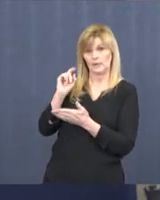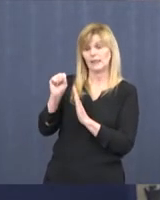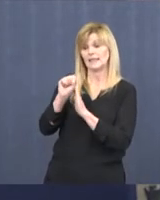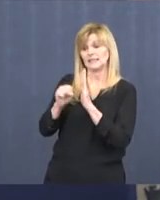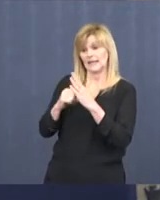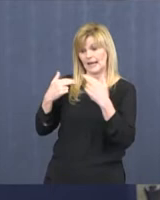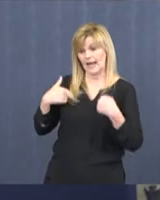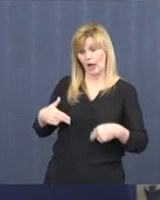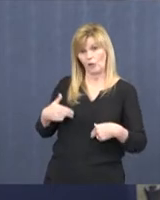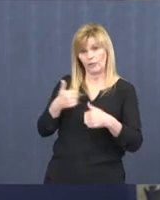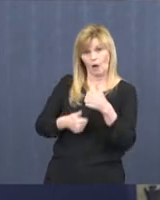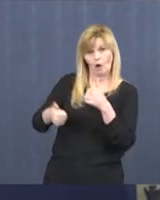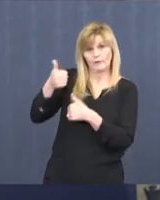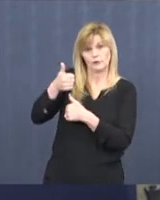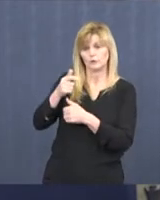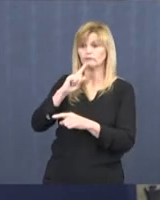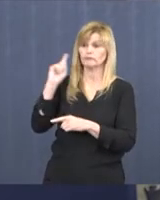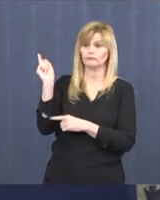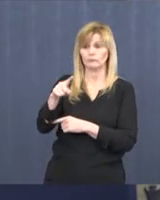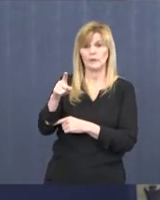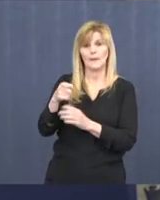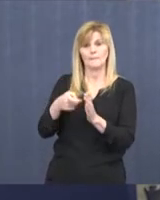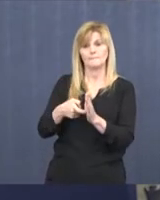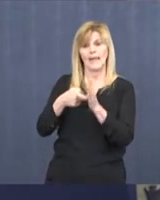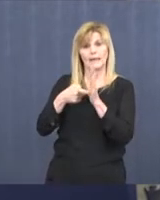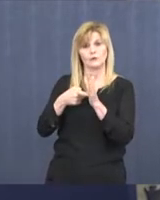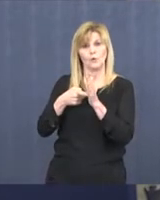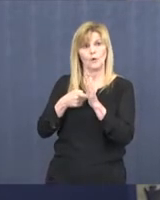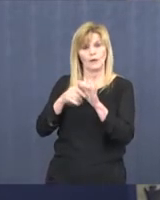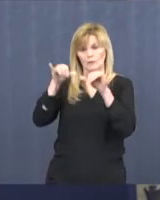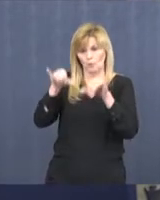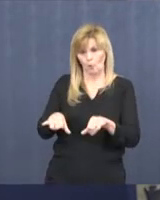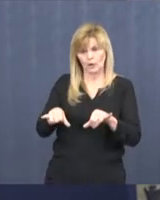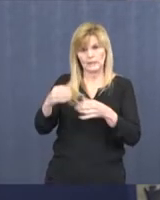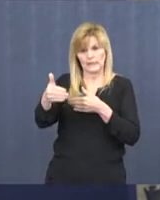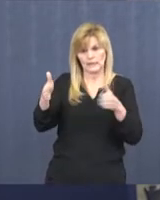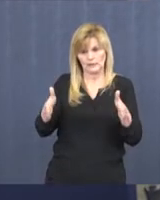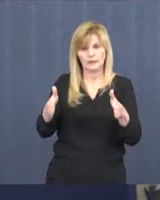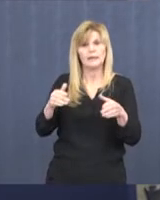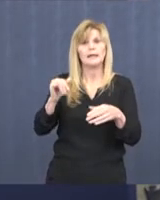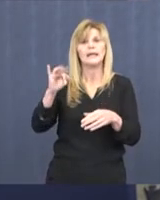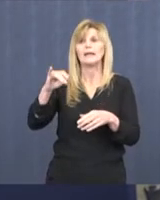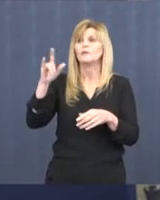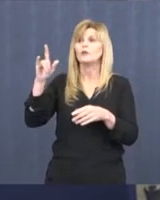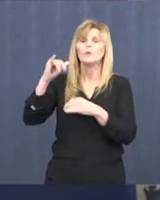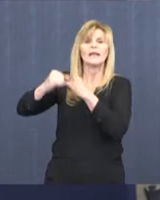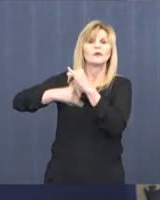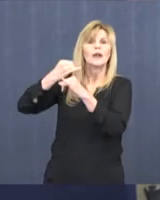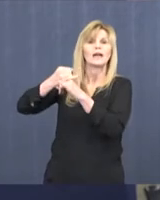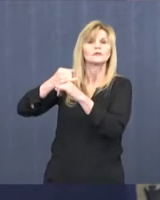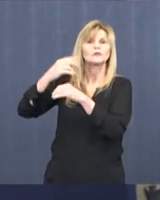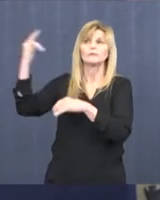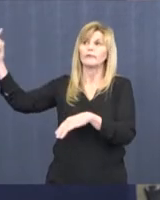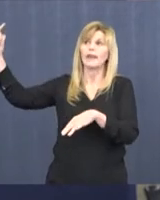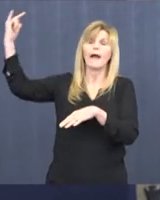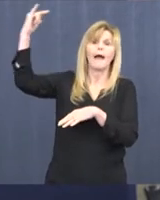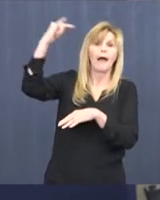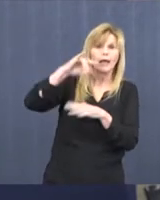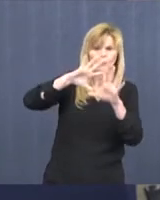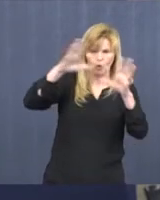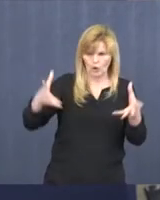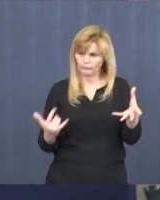put out a mandatory quarantine order for those coming back from either international travel or